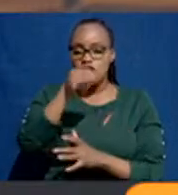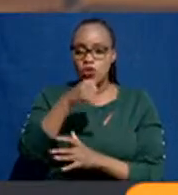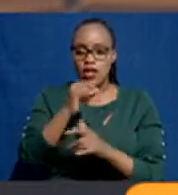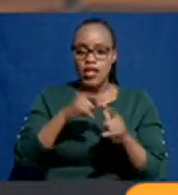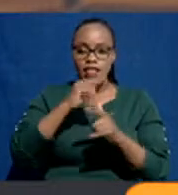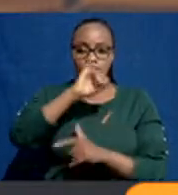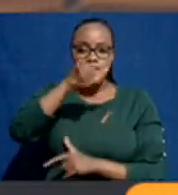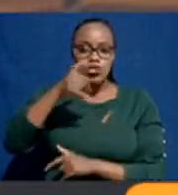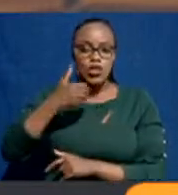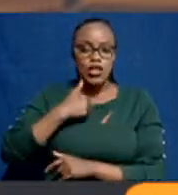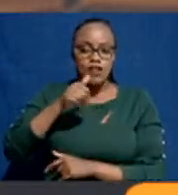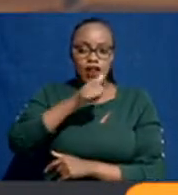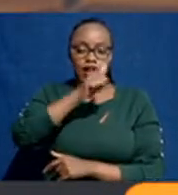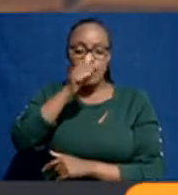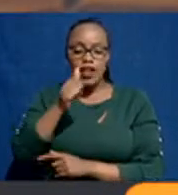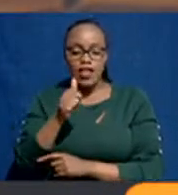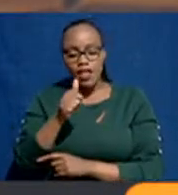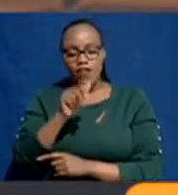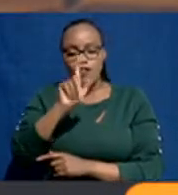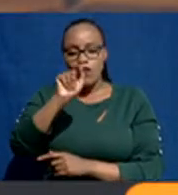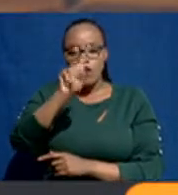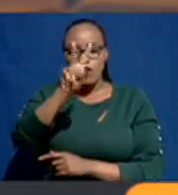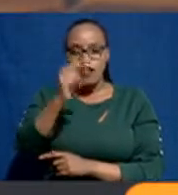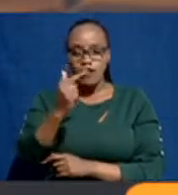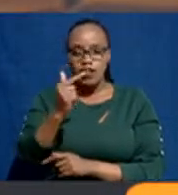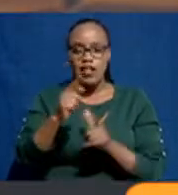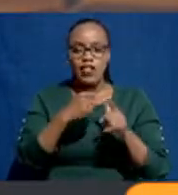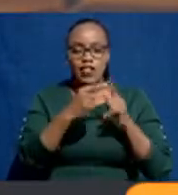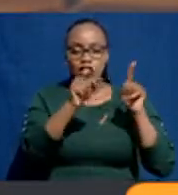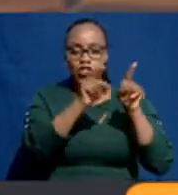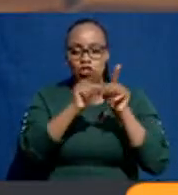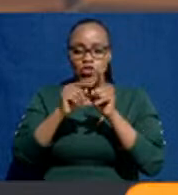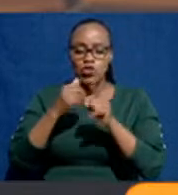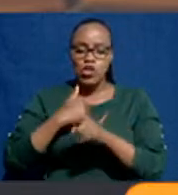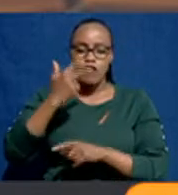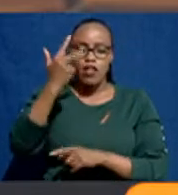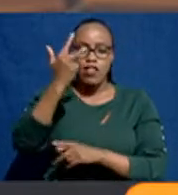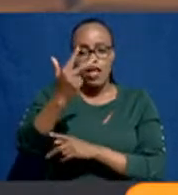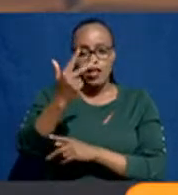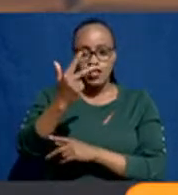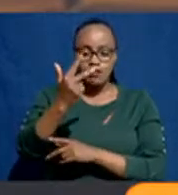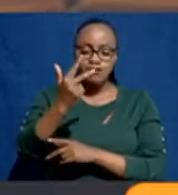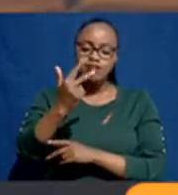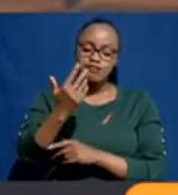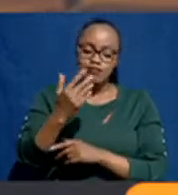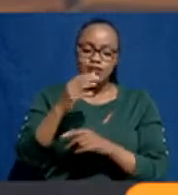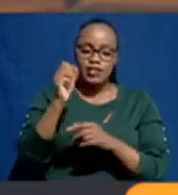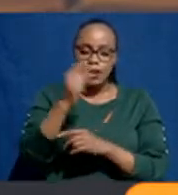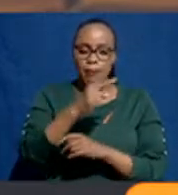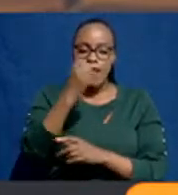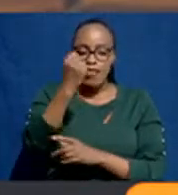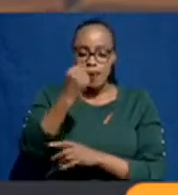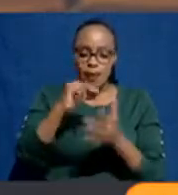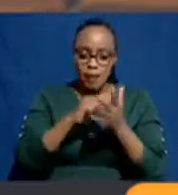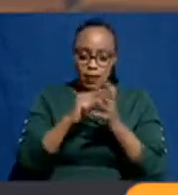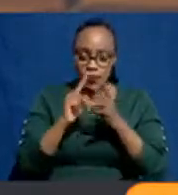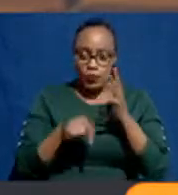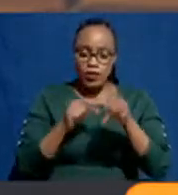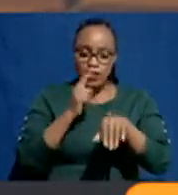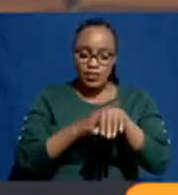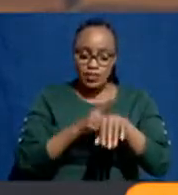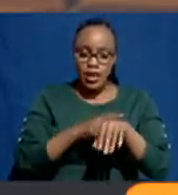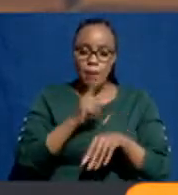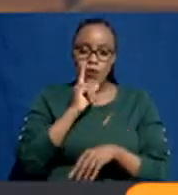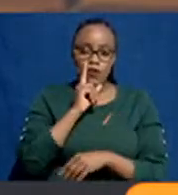January, we have another intake for Tibet, and then we have a third intake in May. Mm-hmm. So by the time we are